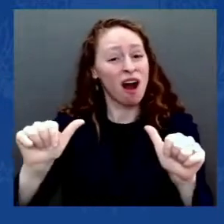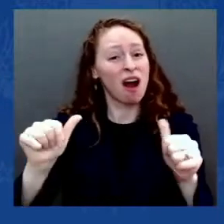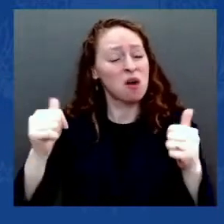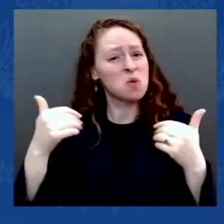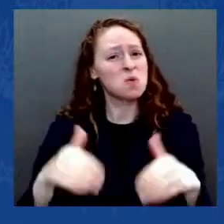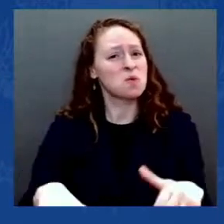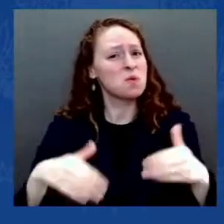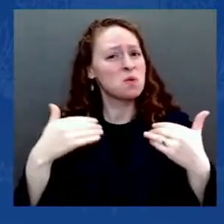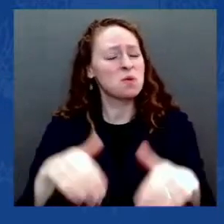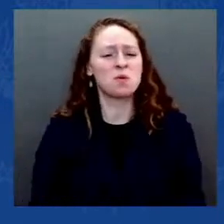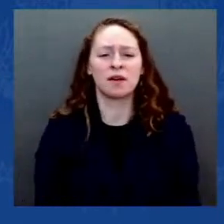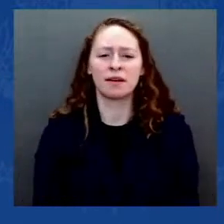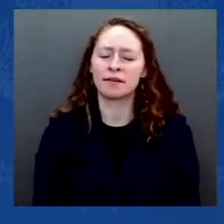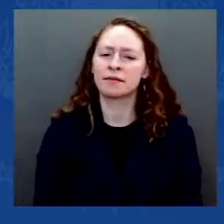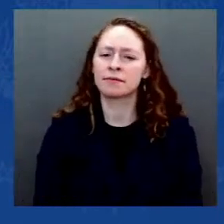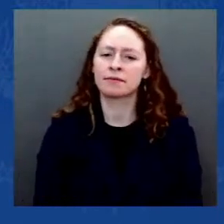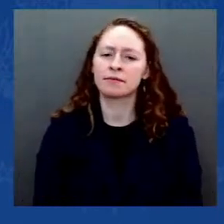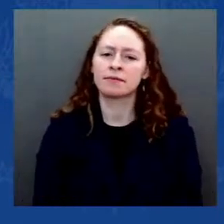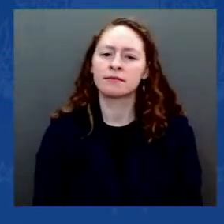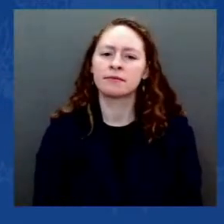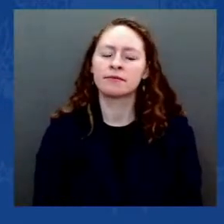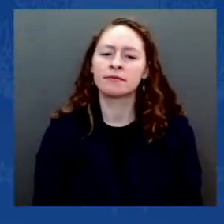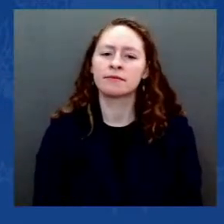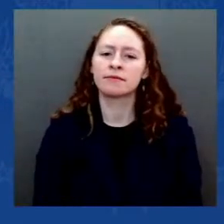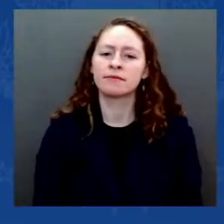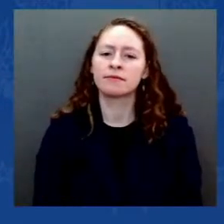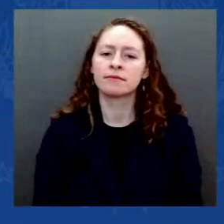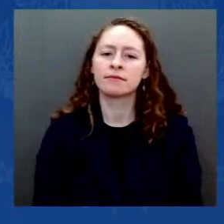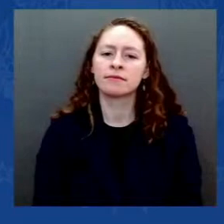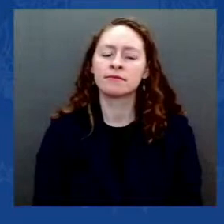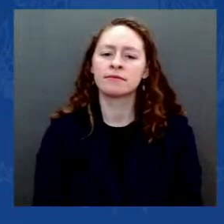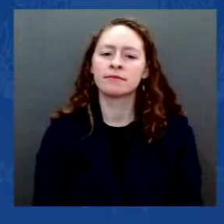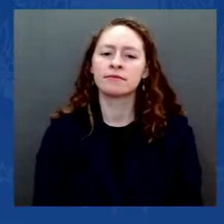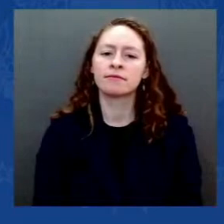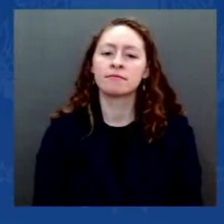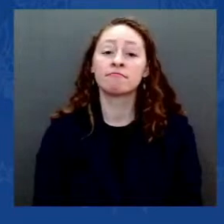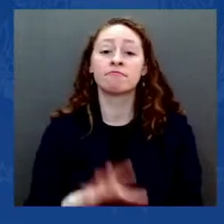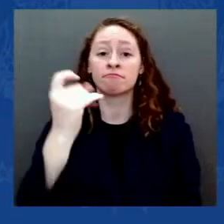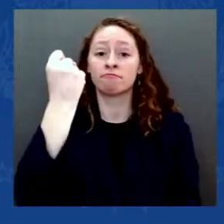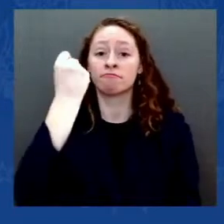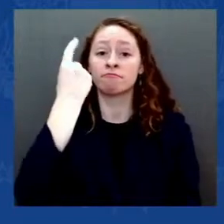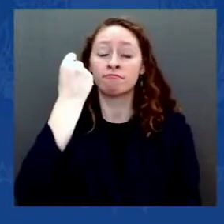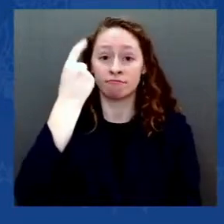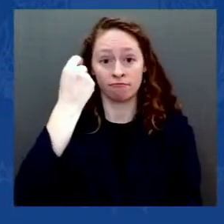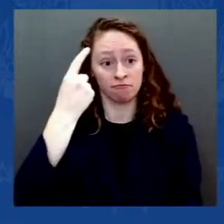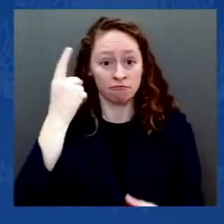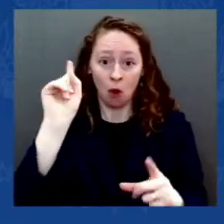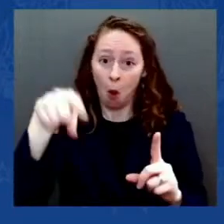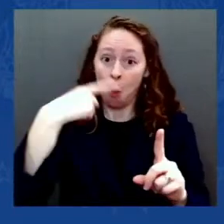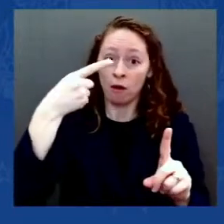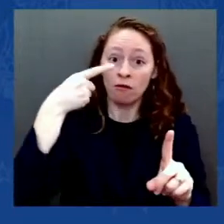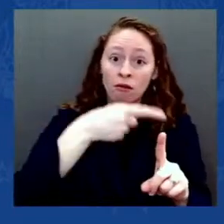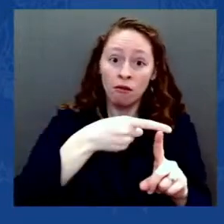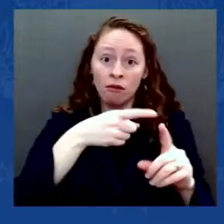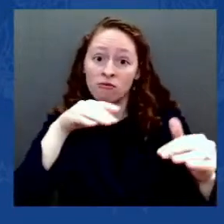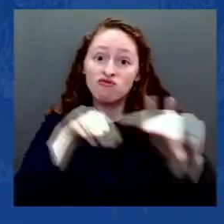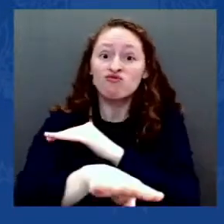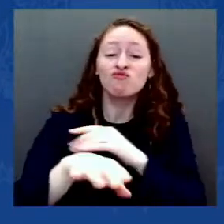sitting in the private dining room off the Oval Office in the White House, watching it all on television